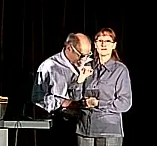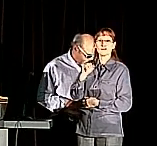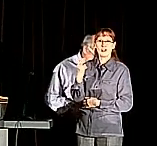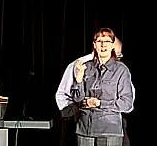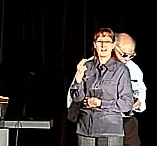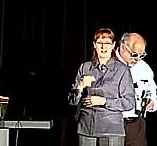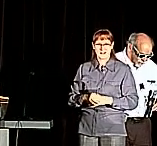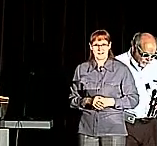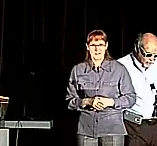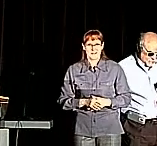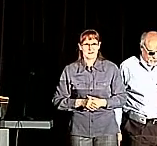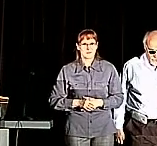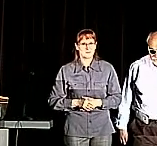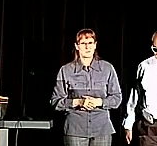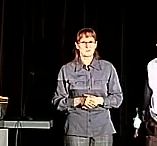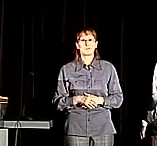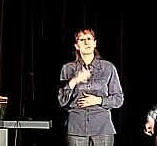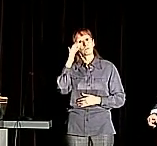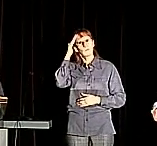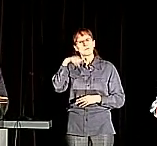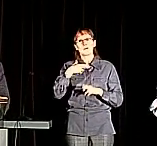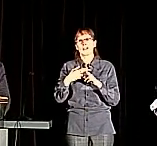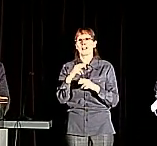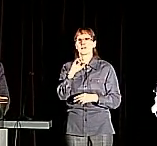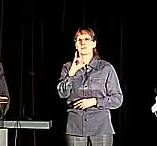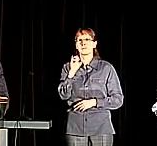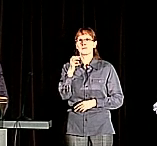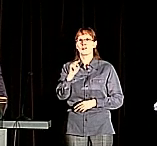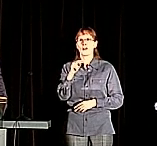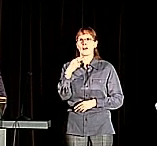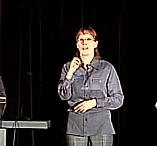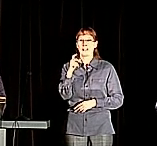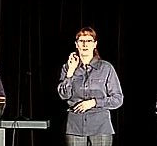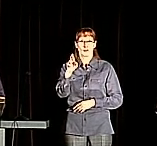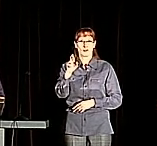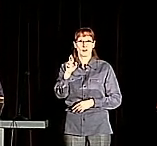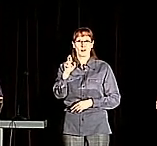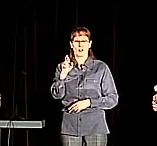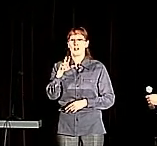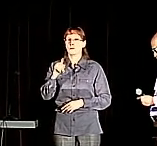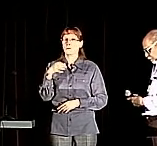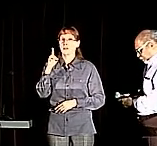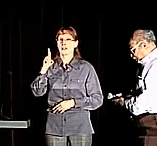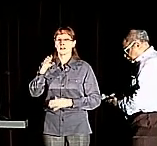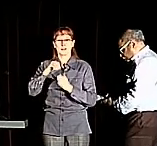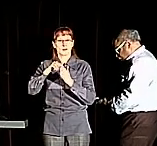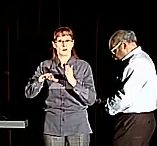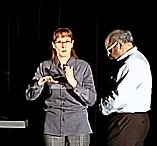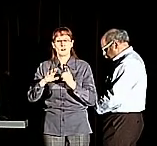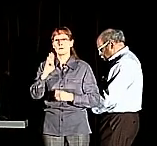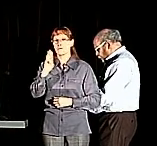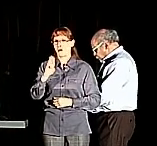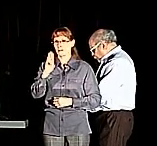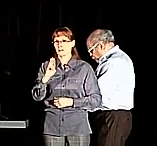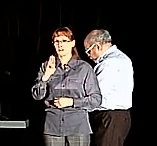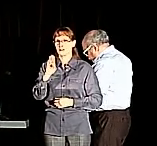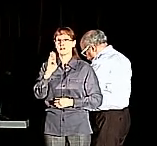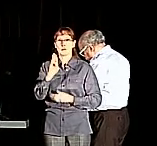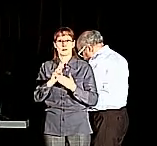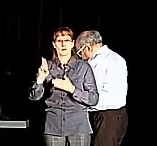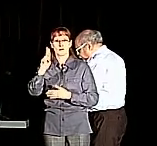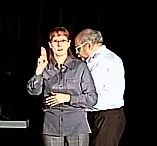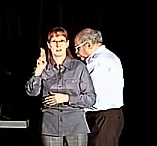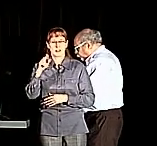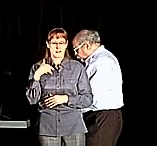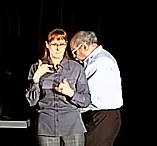Thank you, Ron. Hello, my name is Johnson Henner. I'm a doctoral candidate at Boston University. What I do mostly is I study how